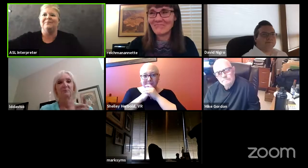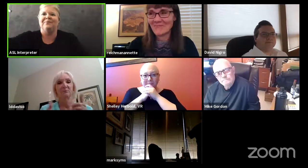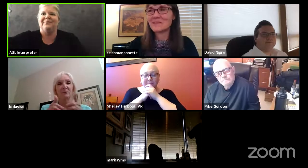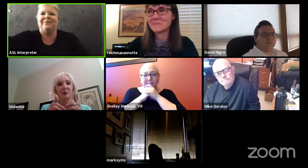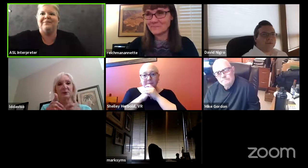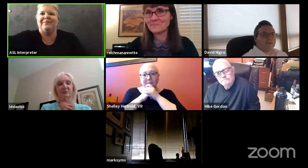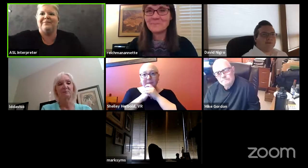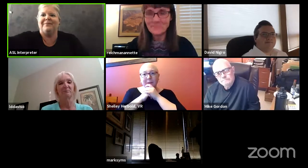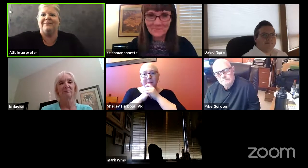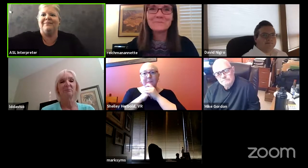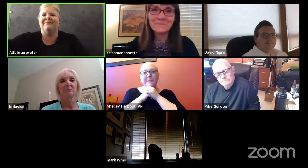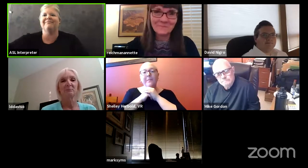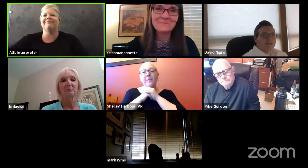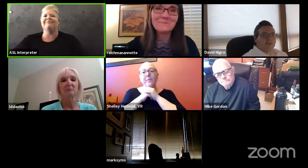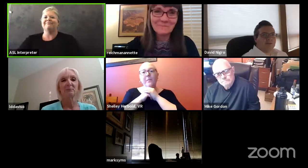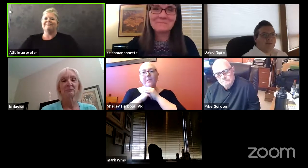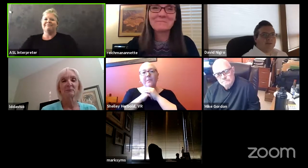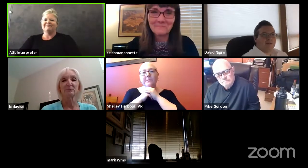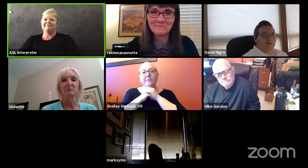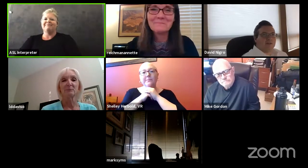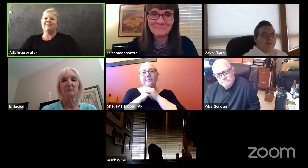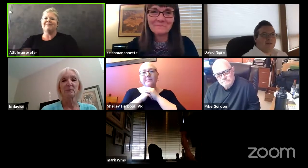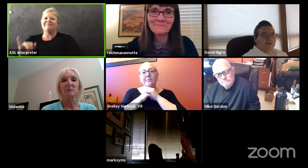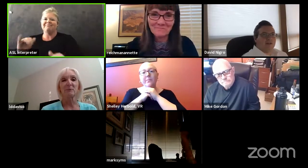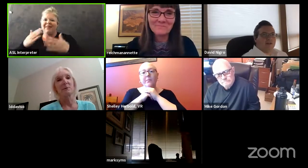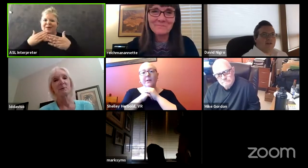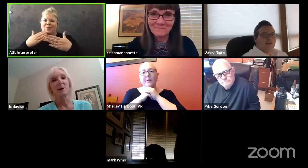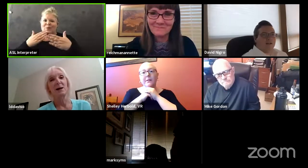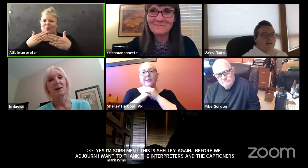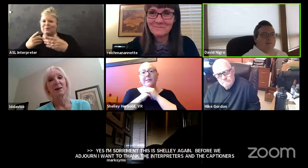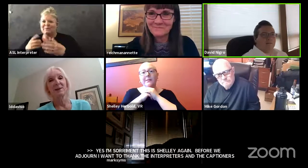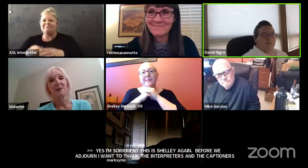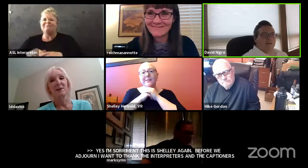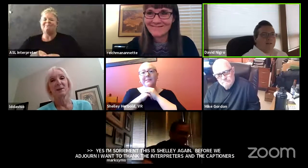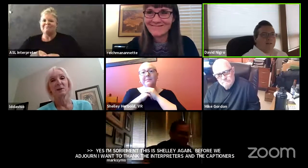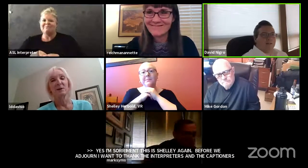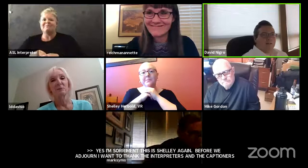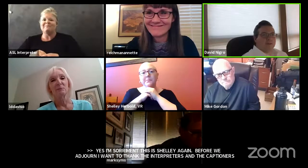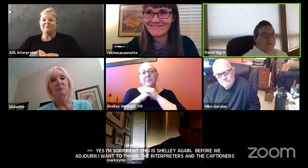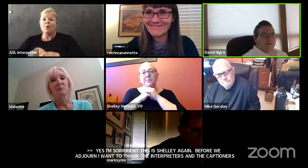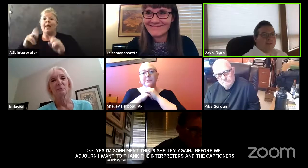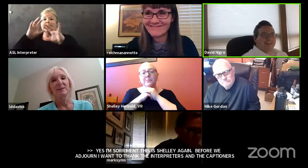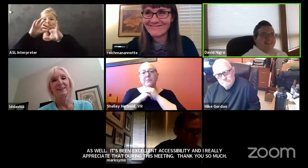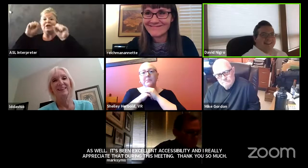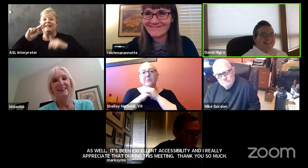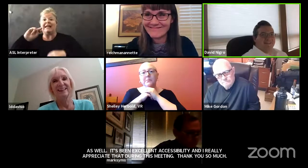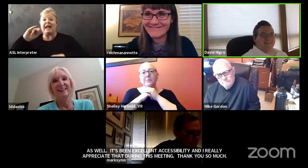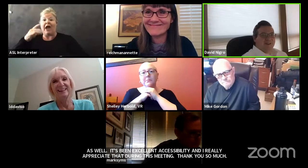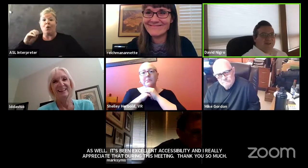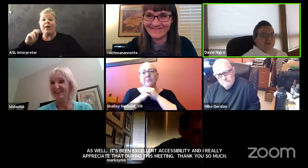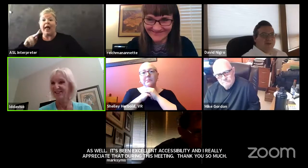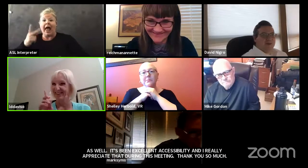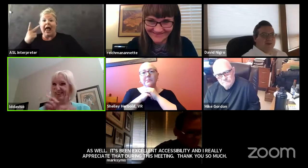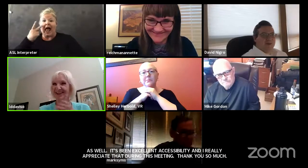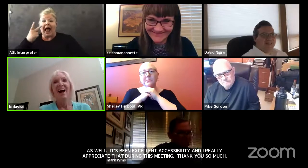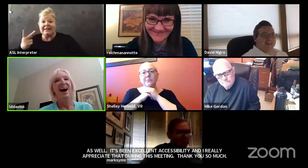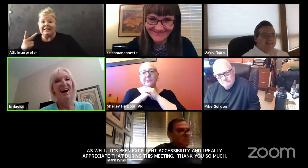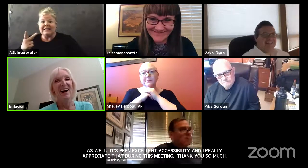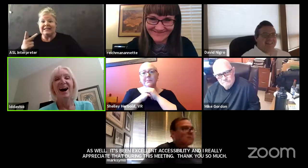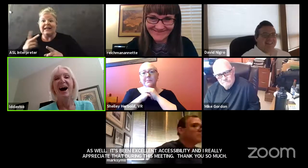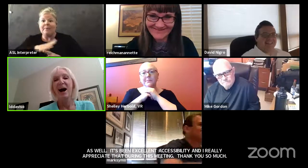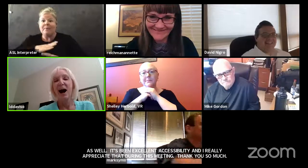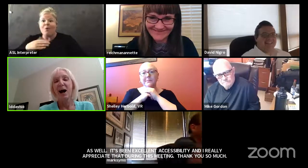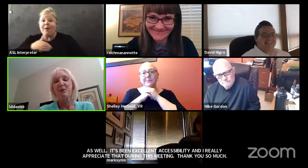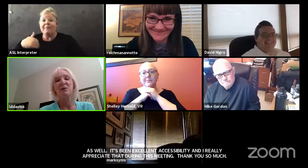thank you you um all right word member davison motion